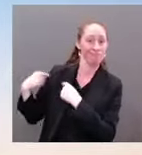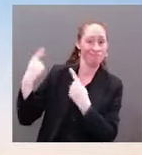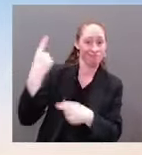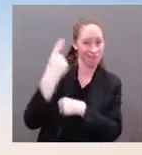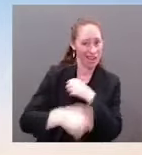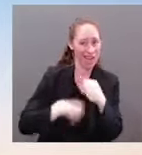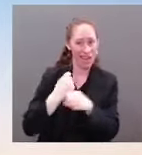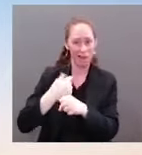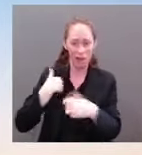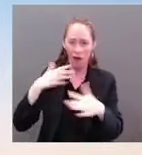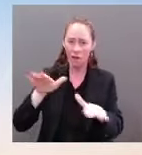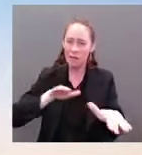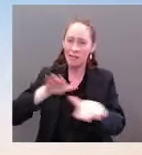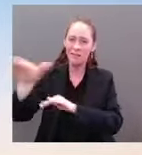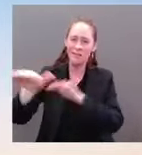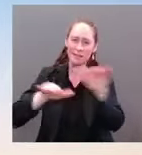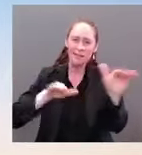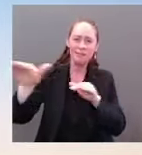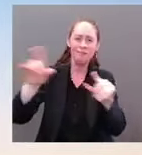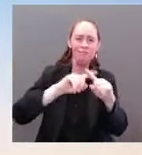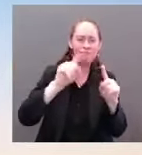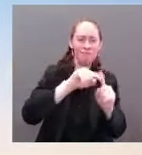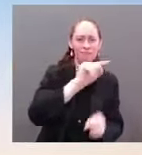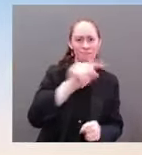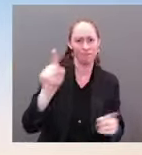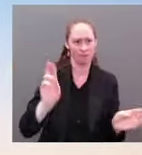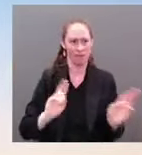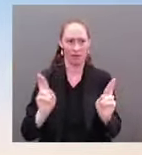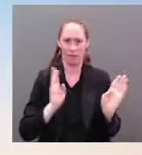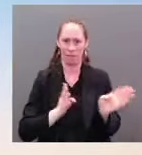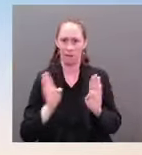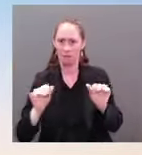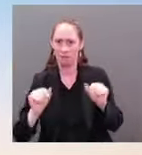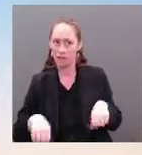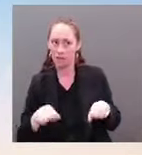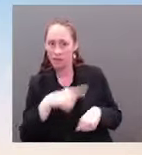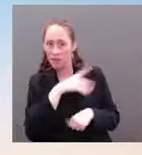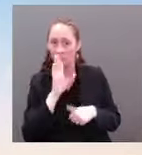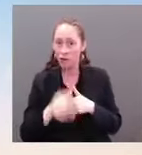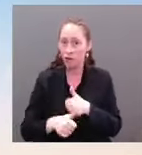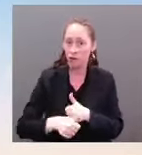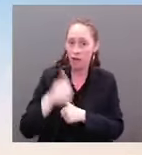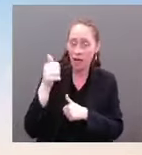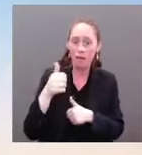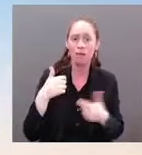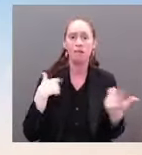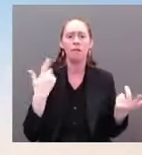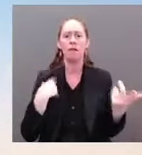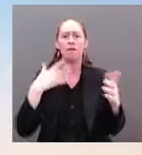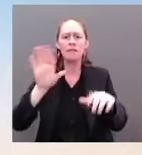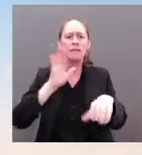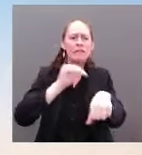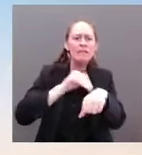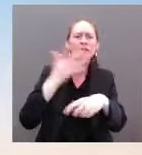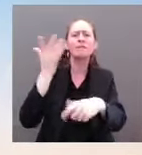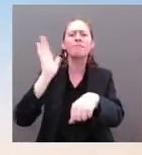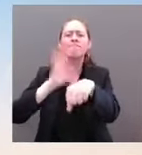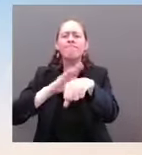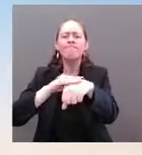warning and advice to the private sector and mandating cybersecurity measures where we have the authority to do so.